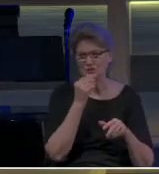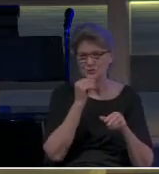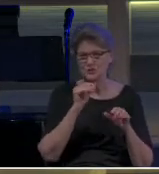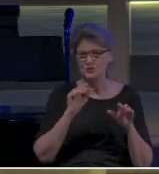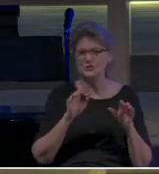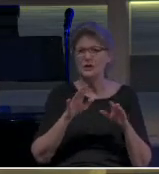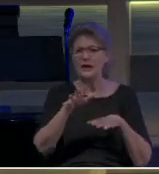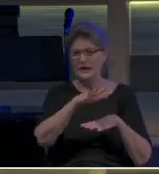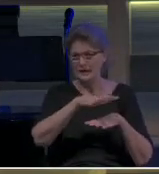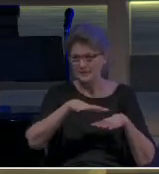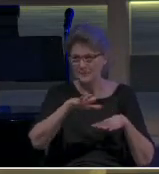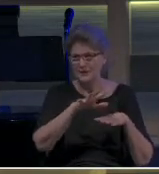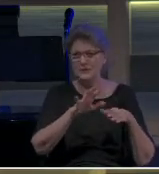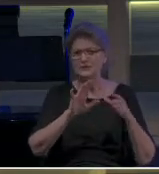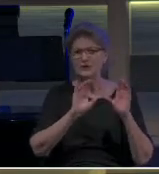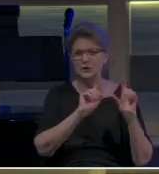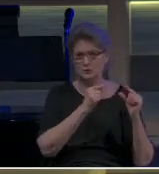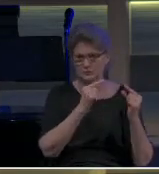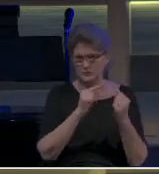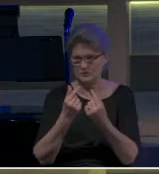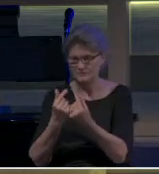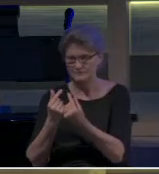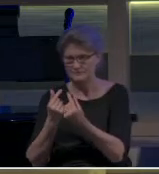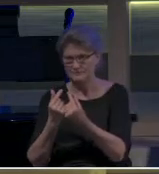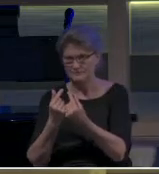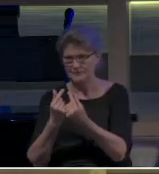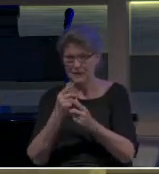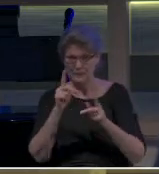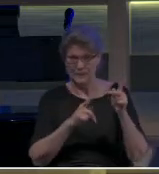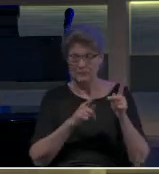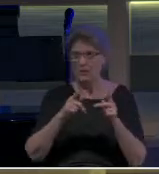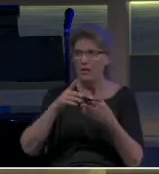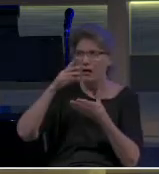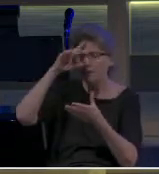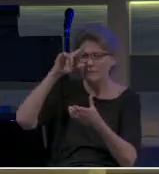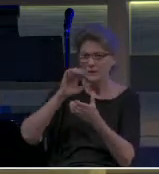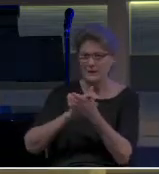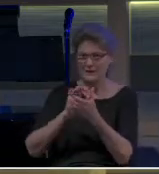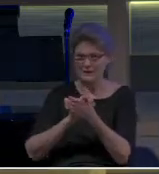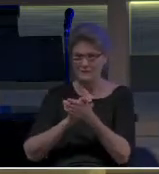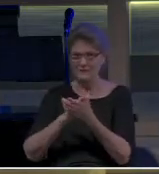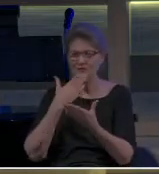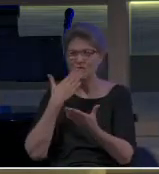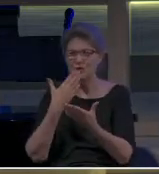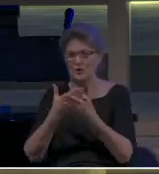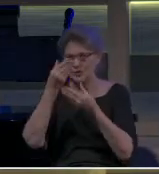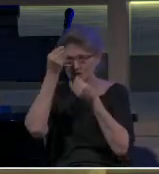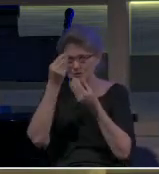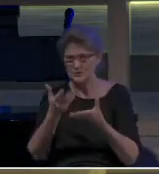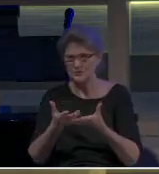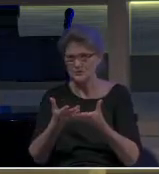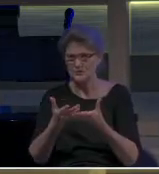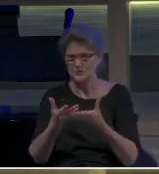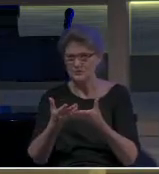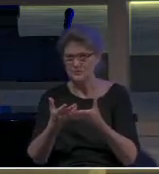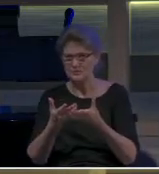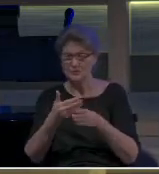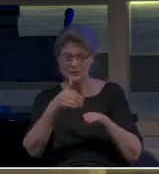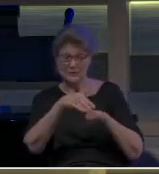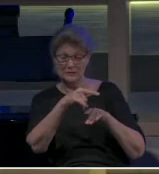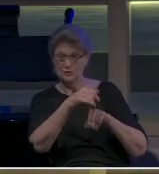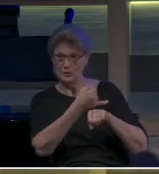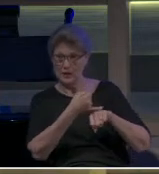proselytes in those synagogues would have heard the good news. And so he sends them to an island that's a rather